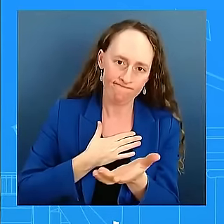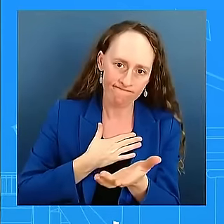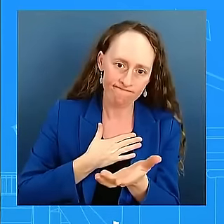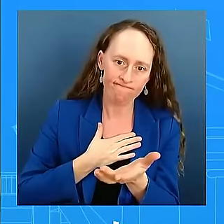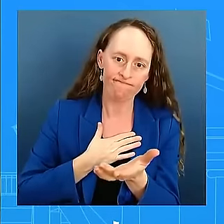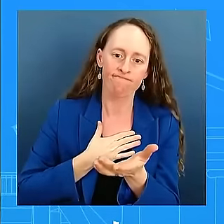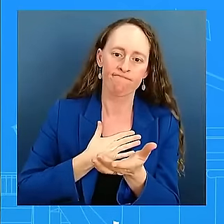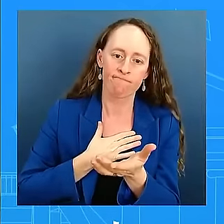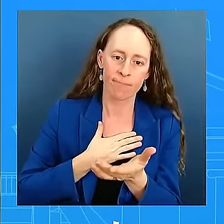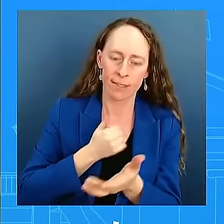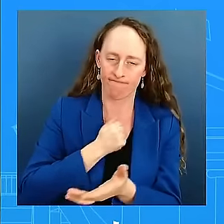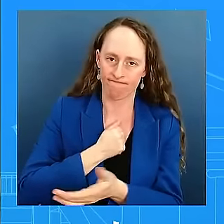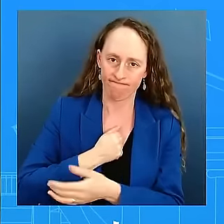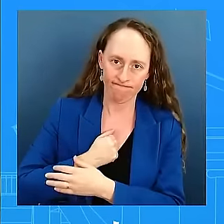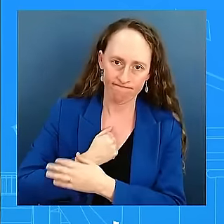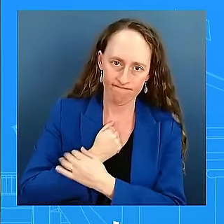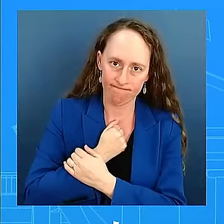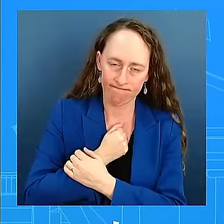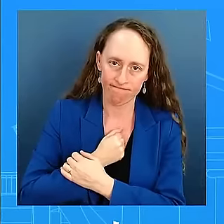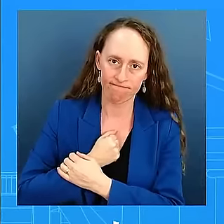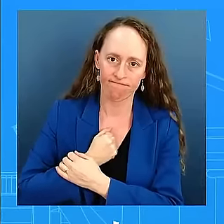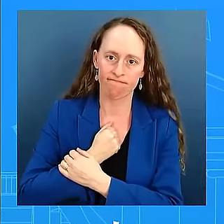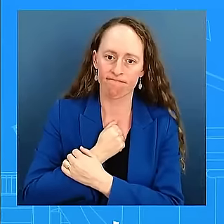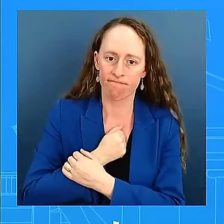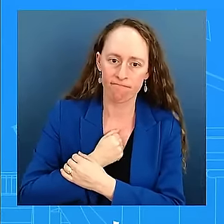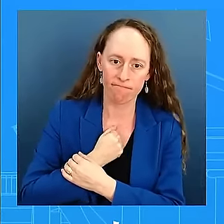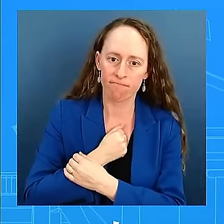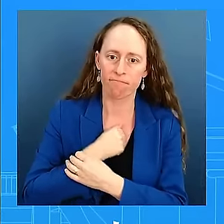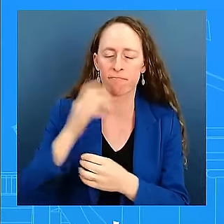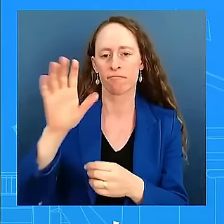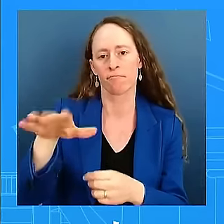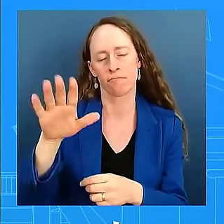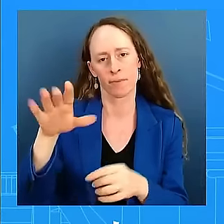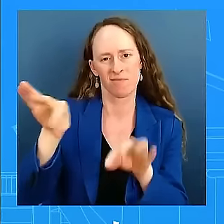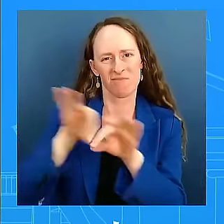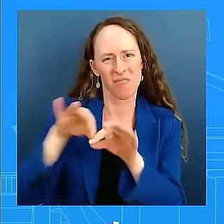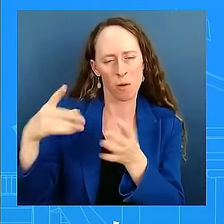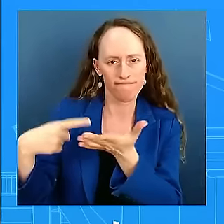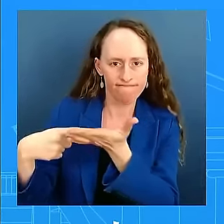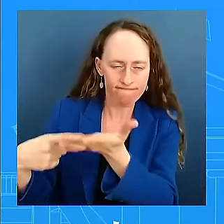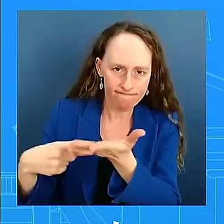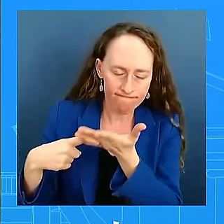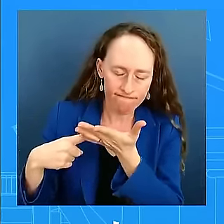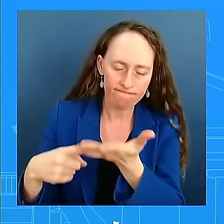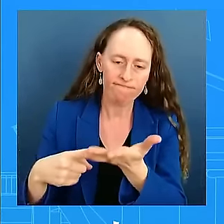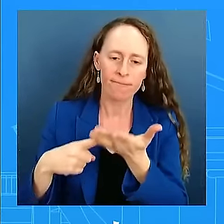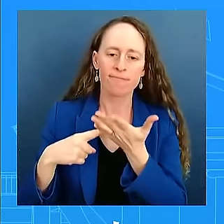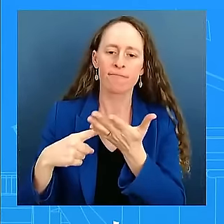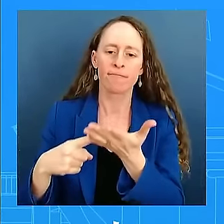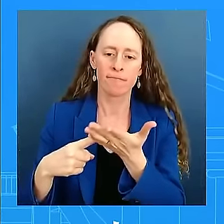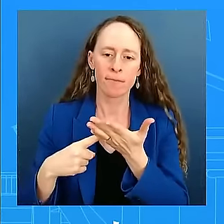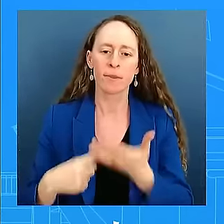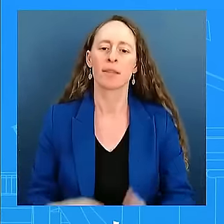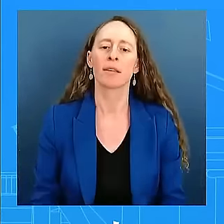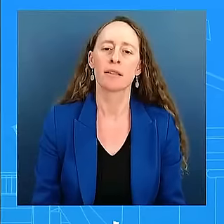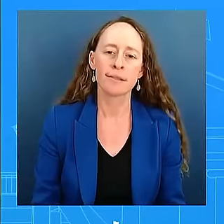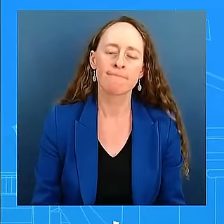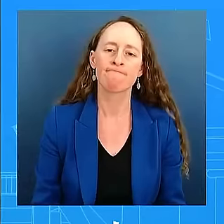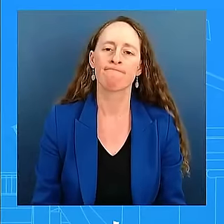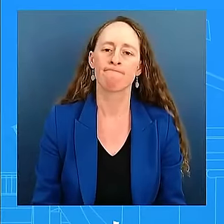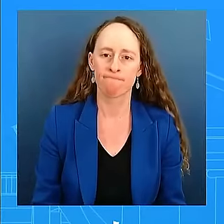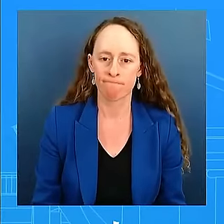It was a meaningful and important conversation. And so that's what they spoke about. It